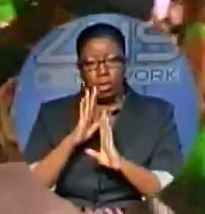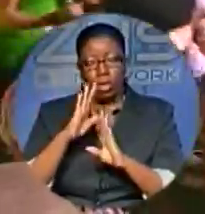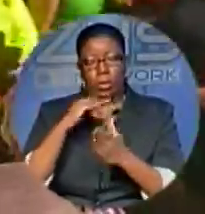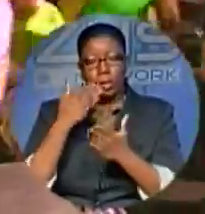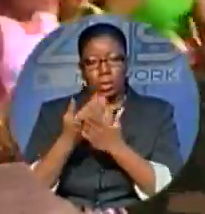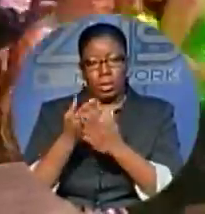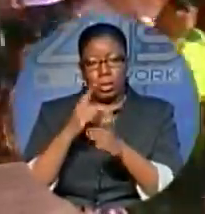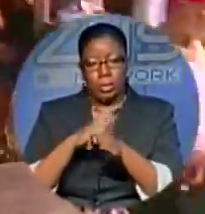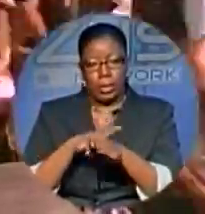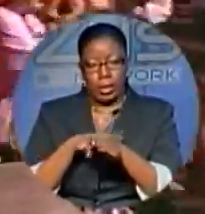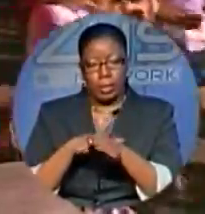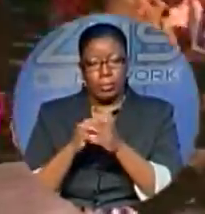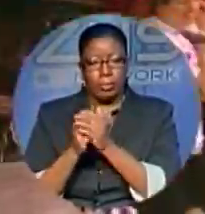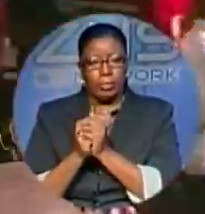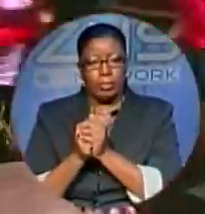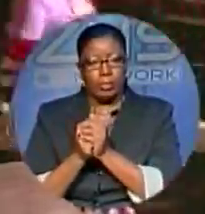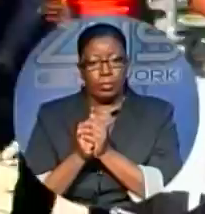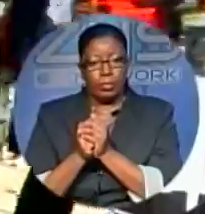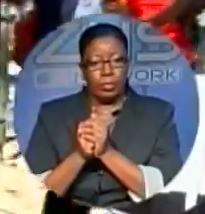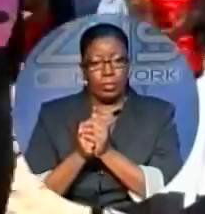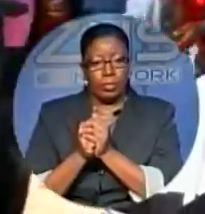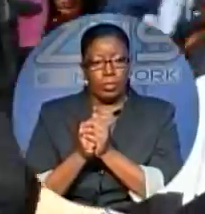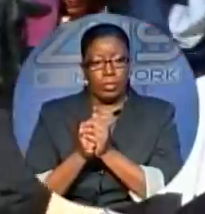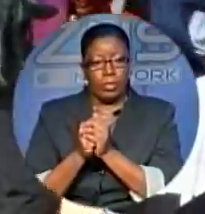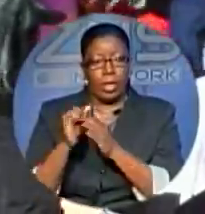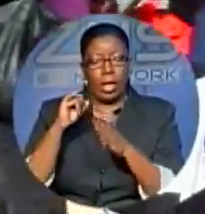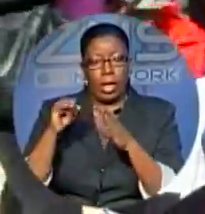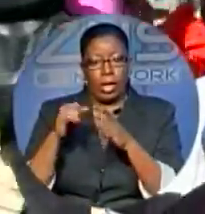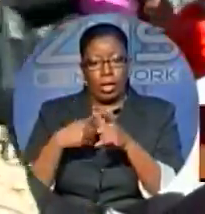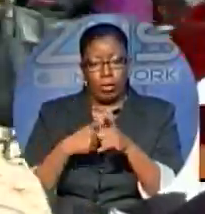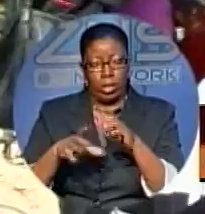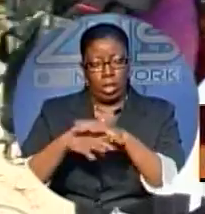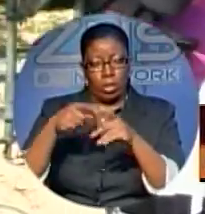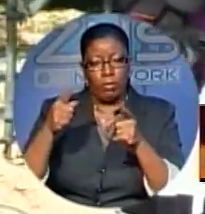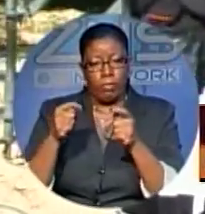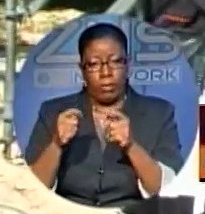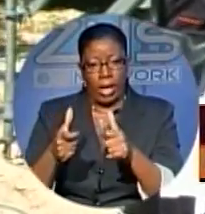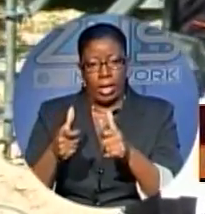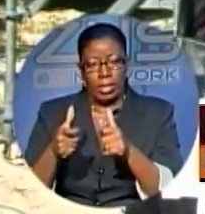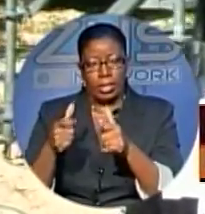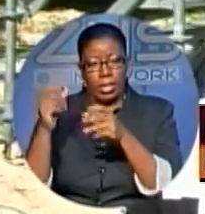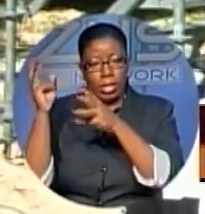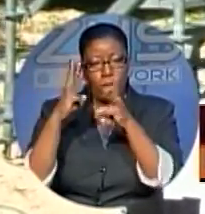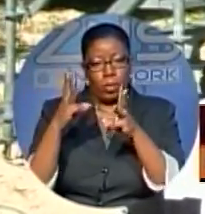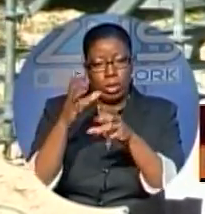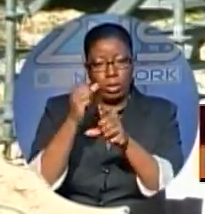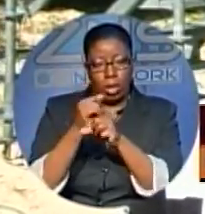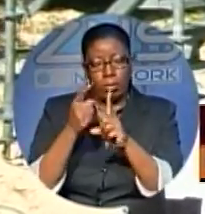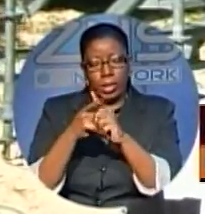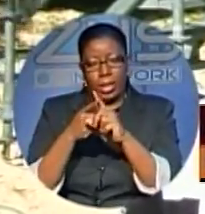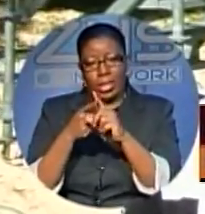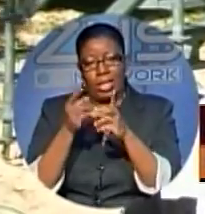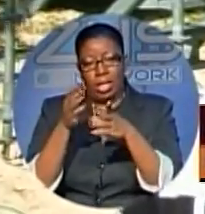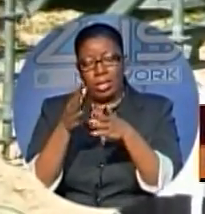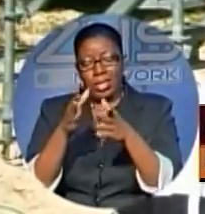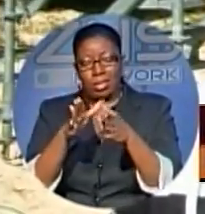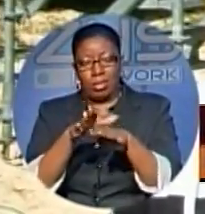while here in the Bahamas. I went out kind of fast, and then on the way back, the wind got me, so it slowed me down quite a bit.